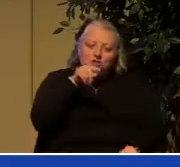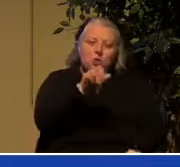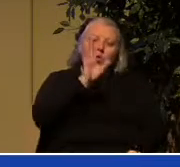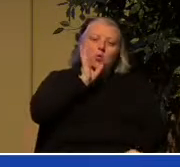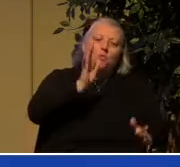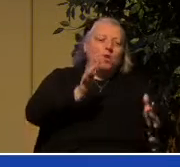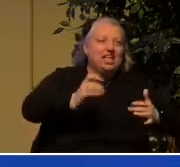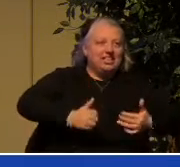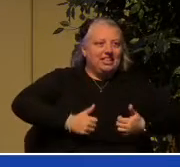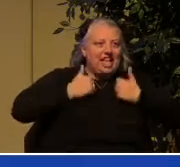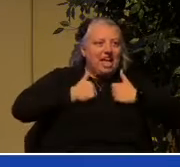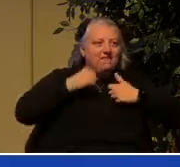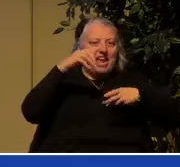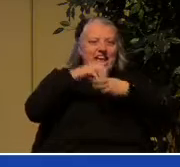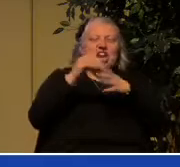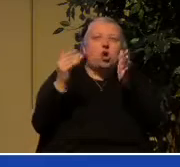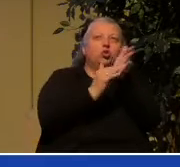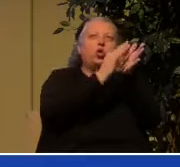that's the message of scripture